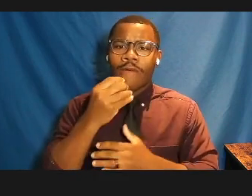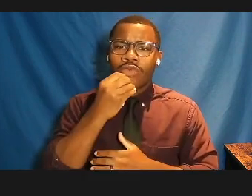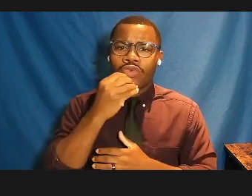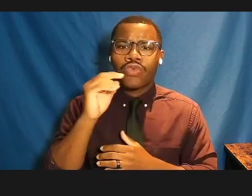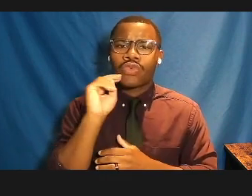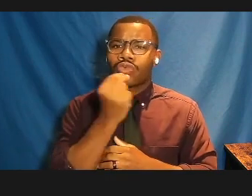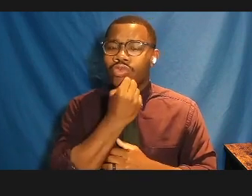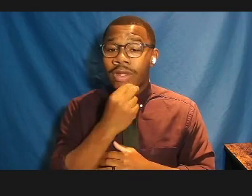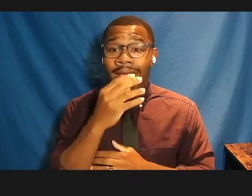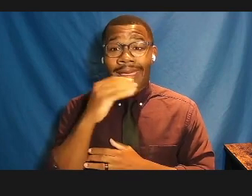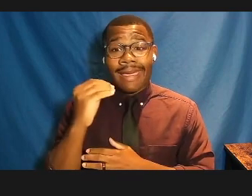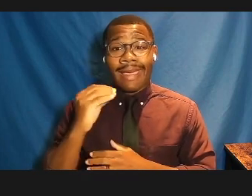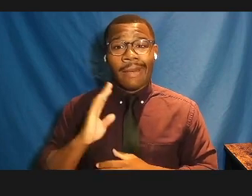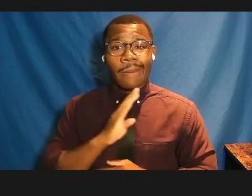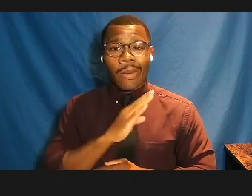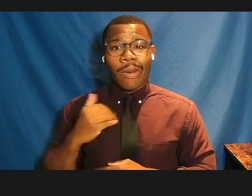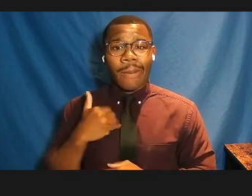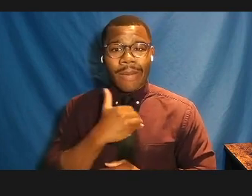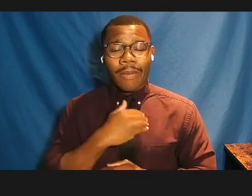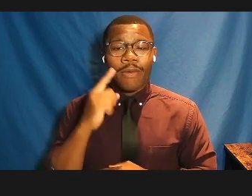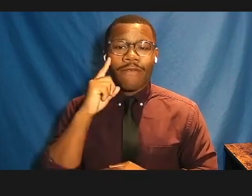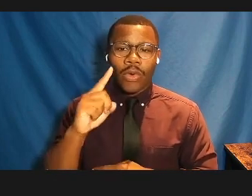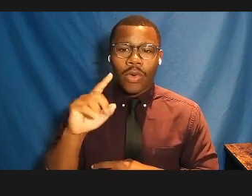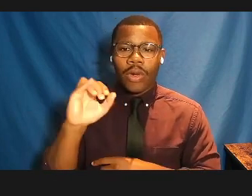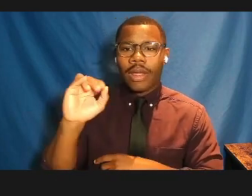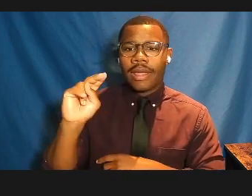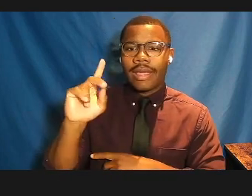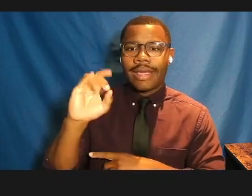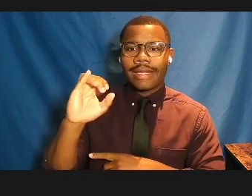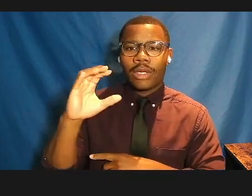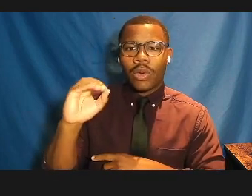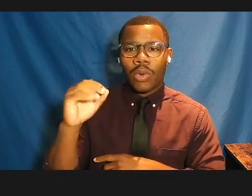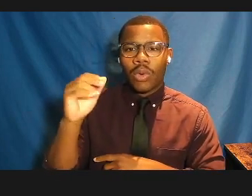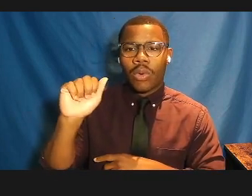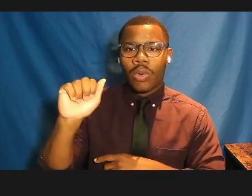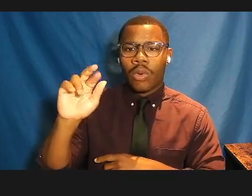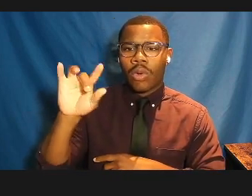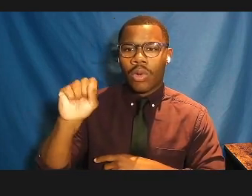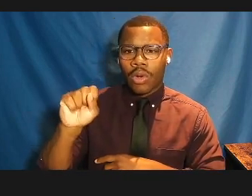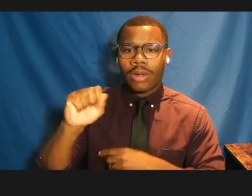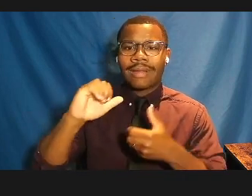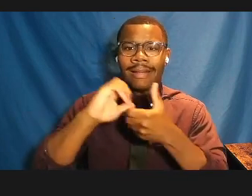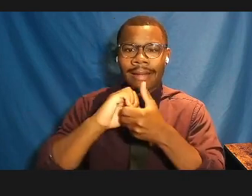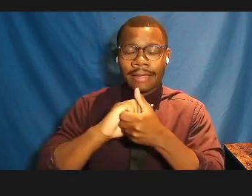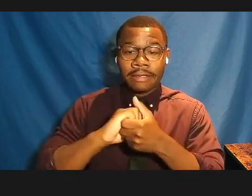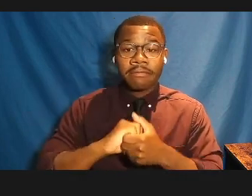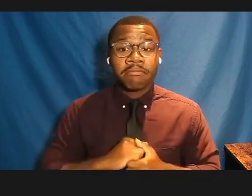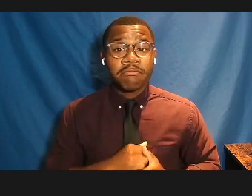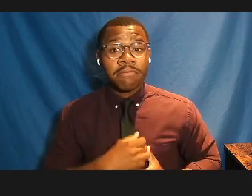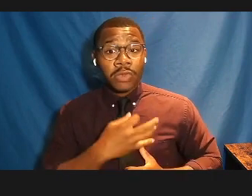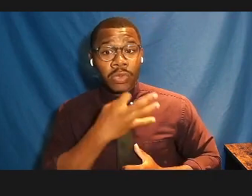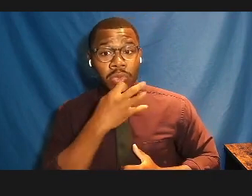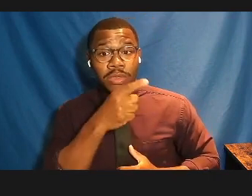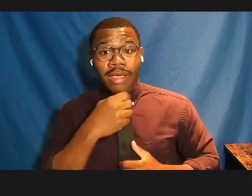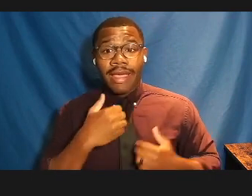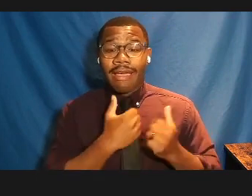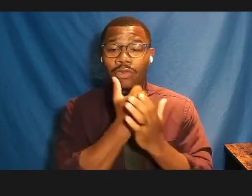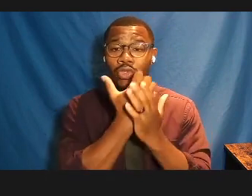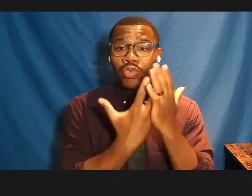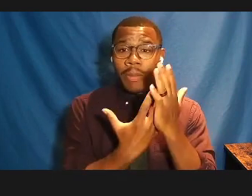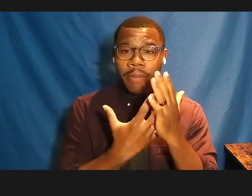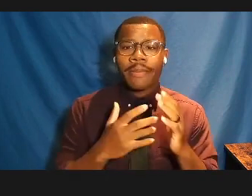board member to Indigo Arts Alliance, our dear friends. So his forthcoming manuscript, Reckoning with Violence and Black Death,